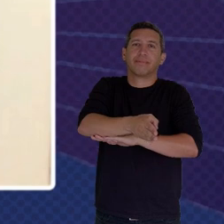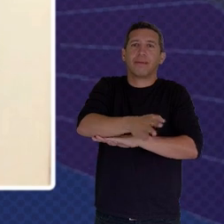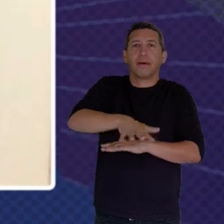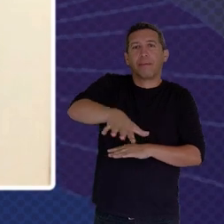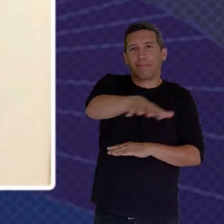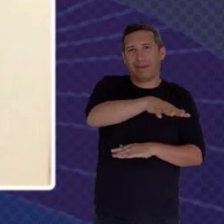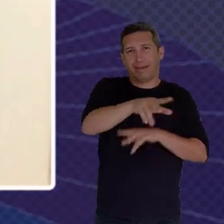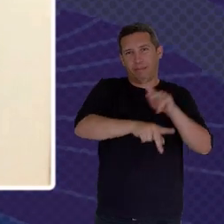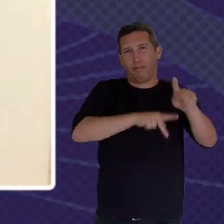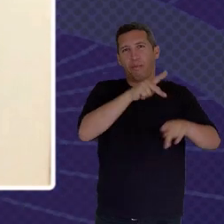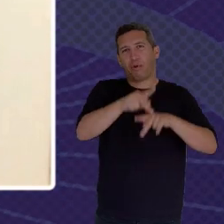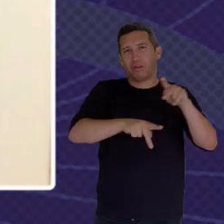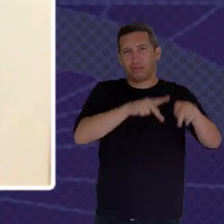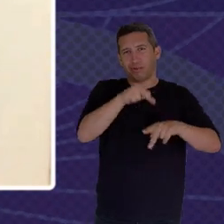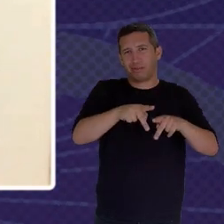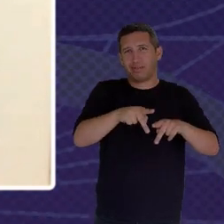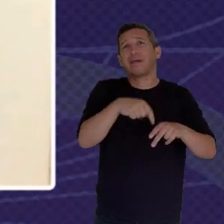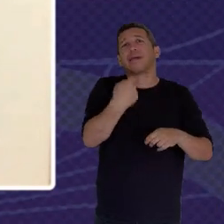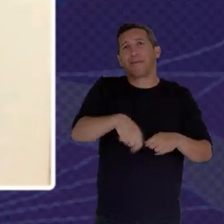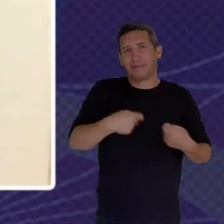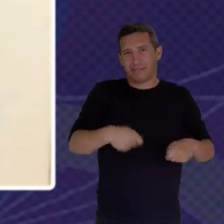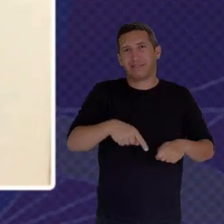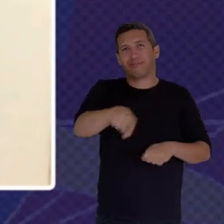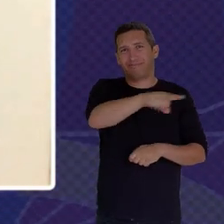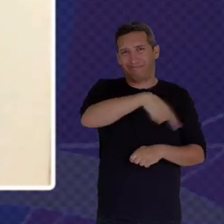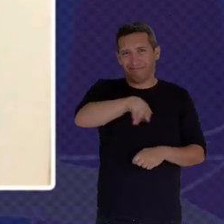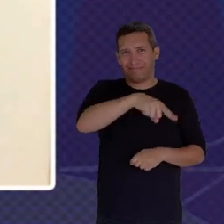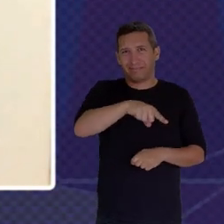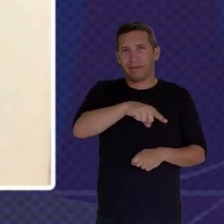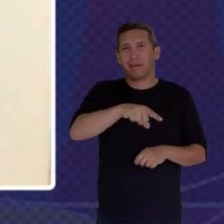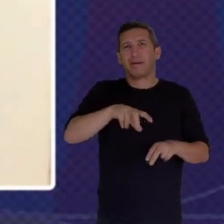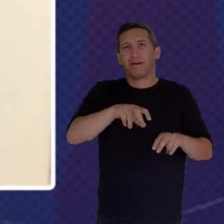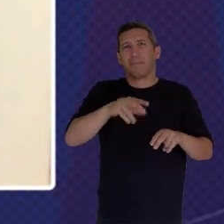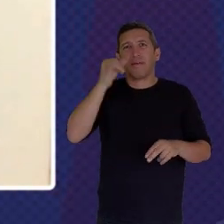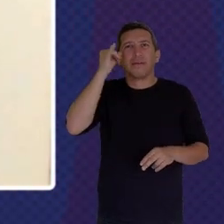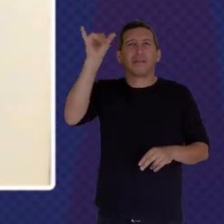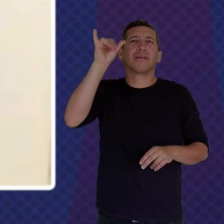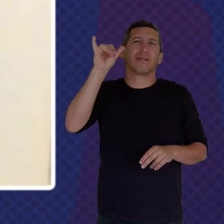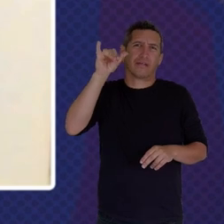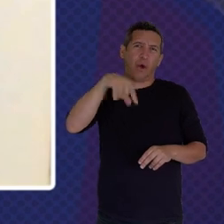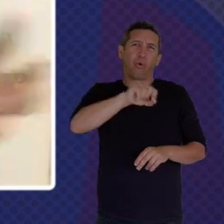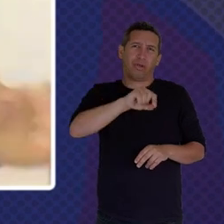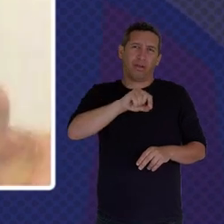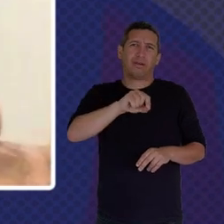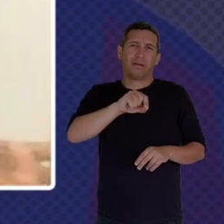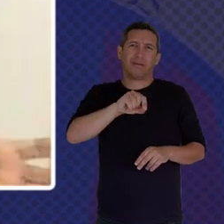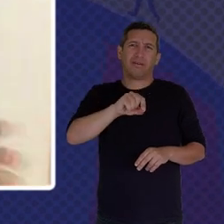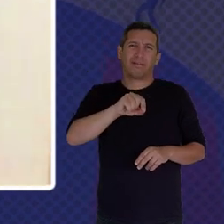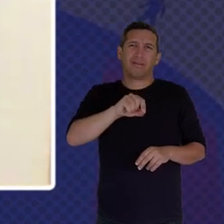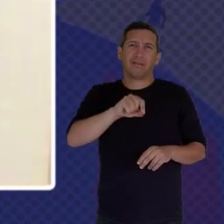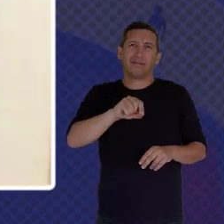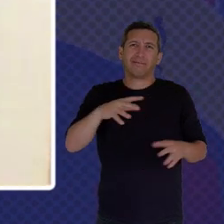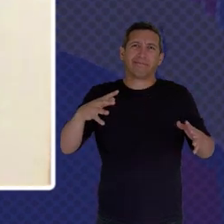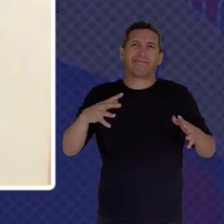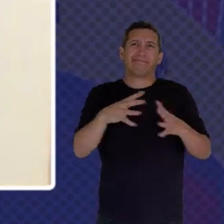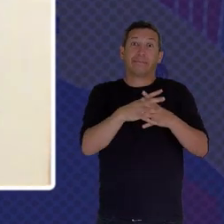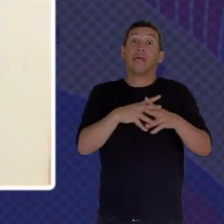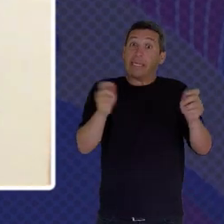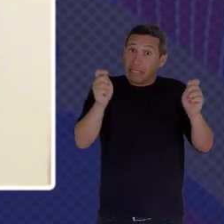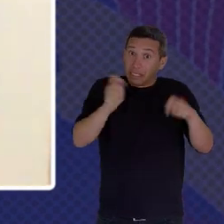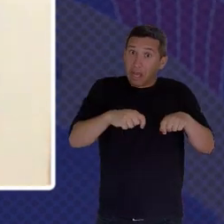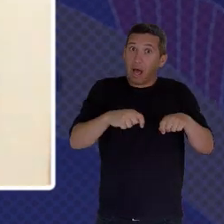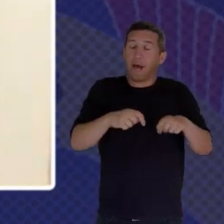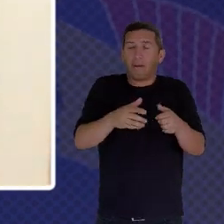Vulnerable Within Conflict However We Also Realized That We Could Expand This Mandate To Cover